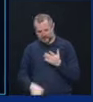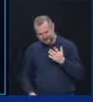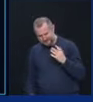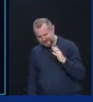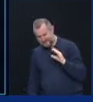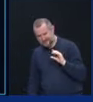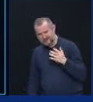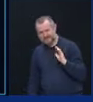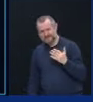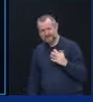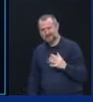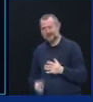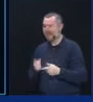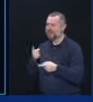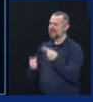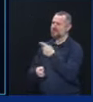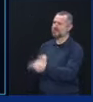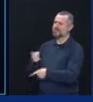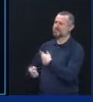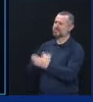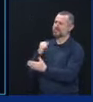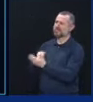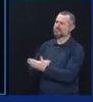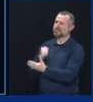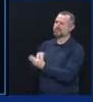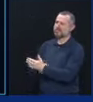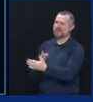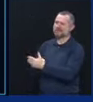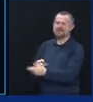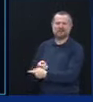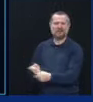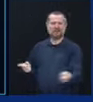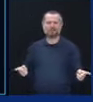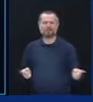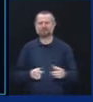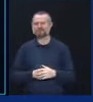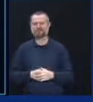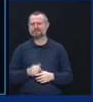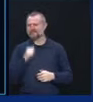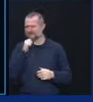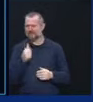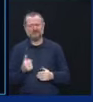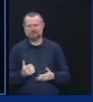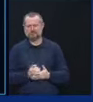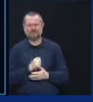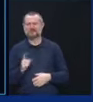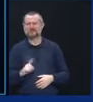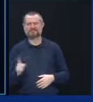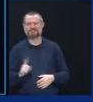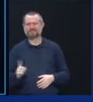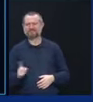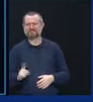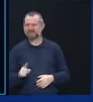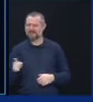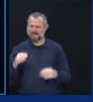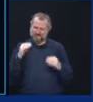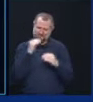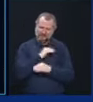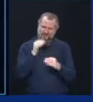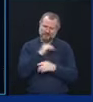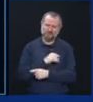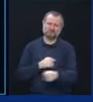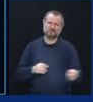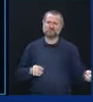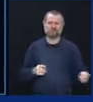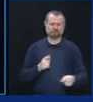attacks and unfounded, unscrupulous attacks. It was untrue. It was